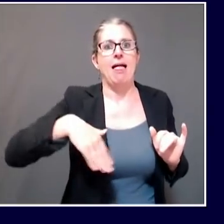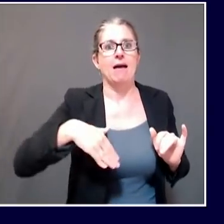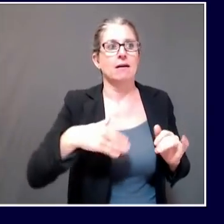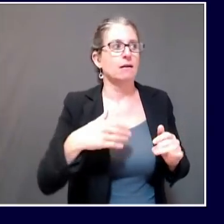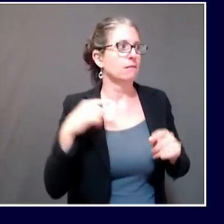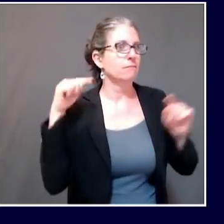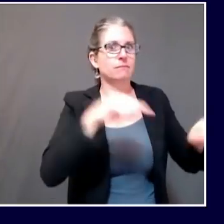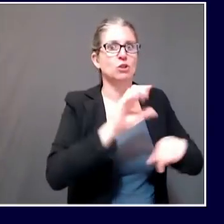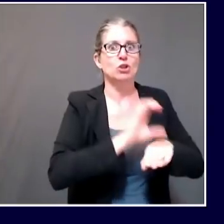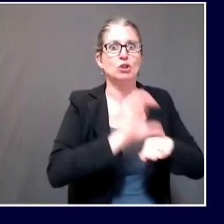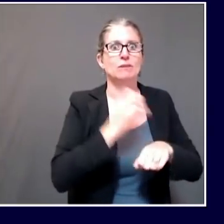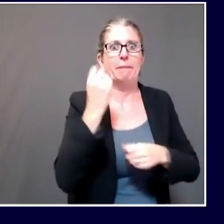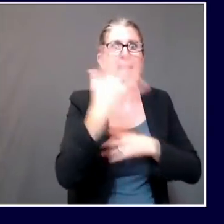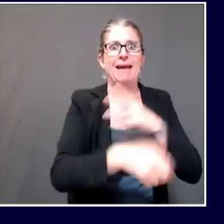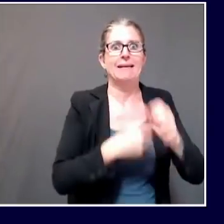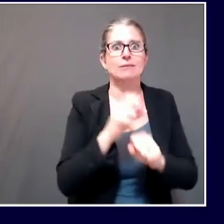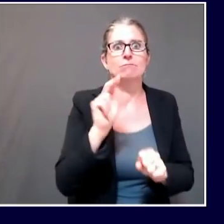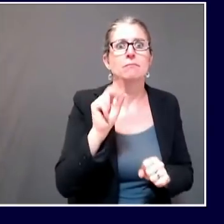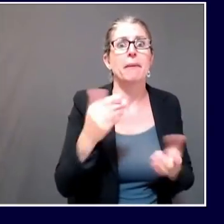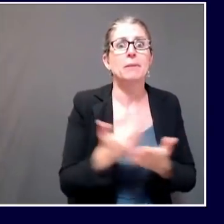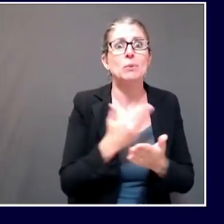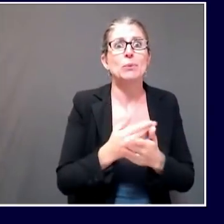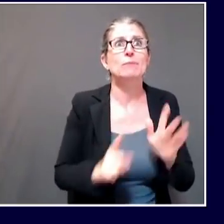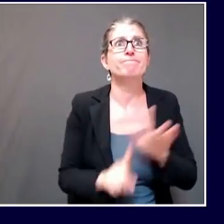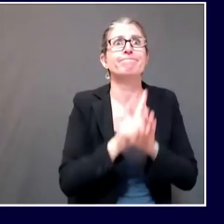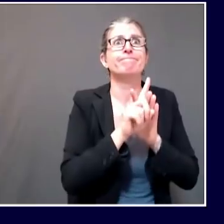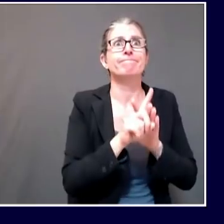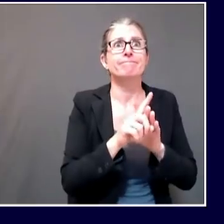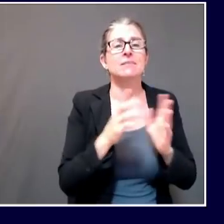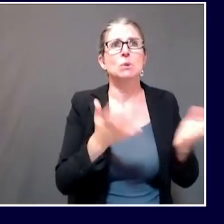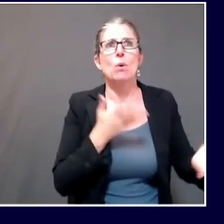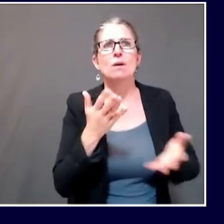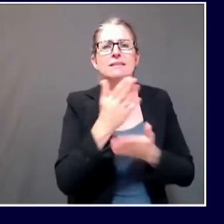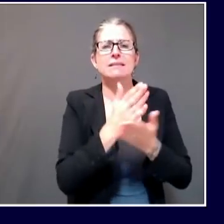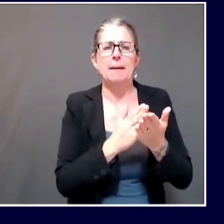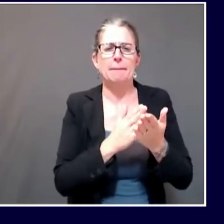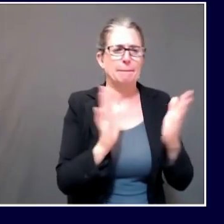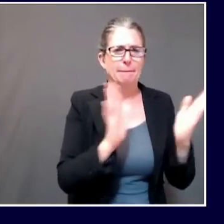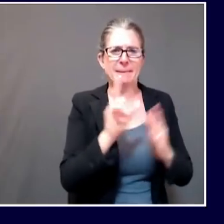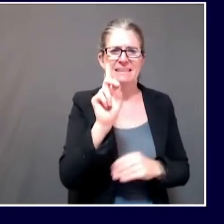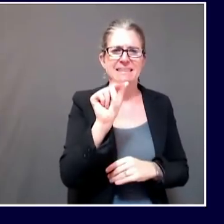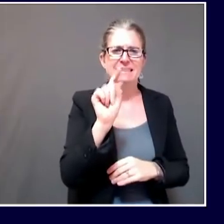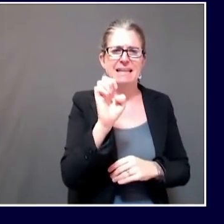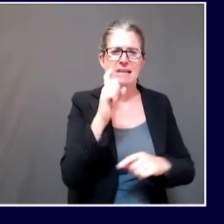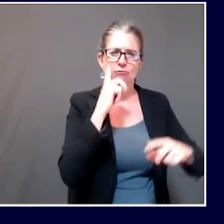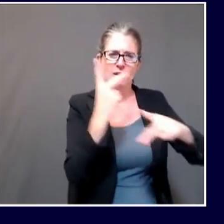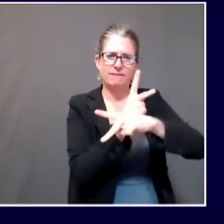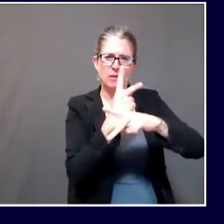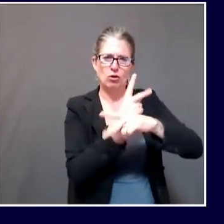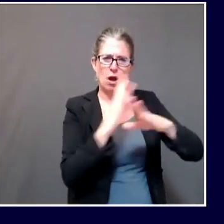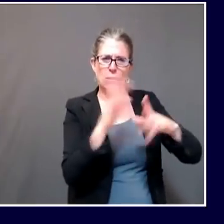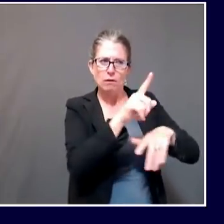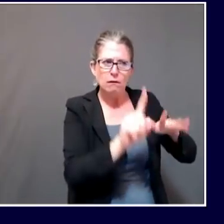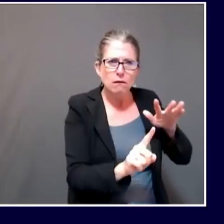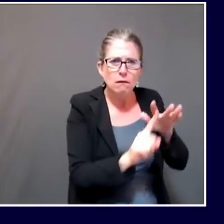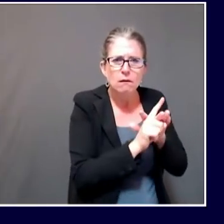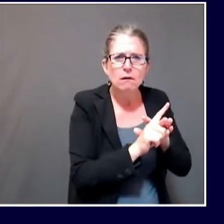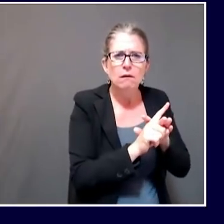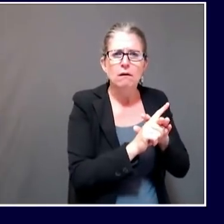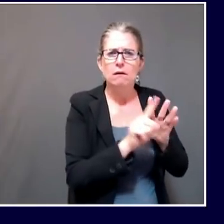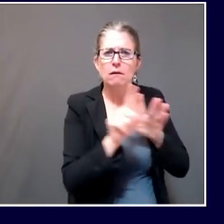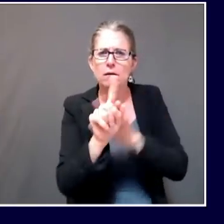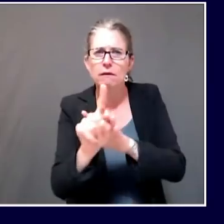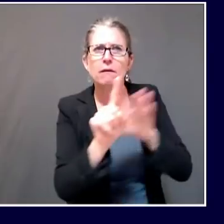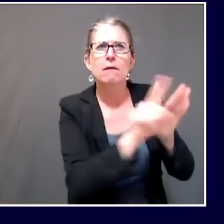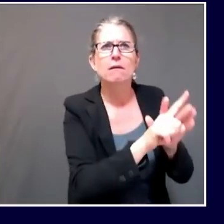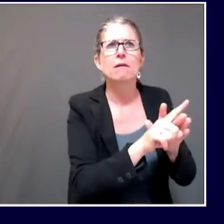think the transmission may have happened, where it may have been happening. We want to make sure we're working with anyone who has been potentially